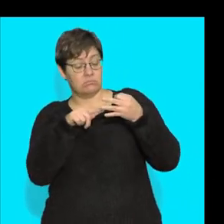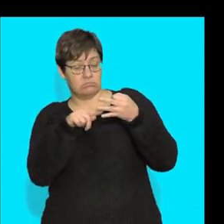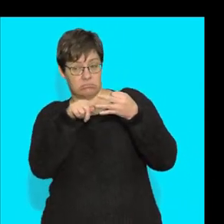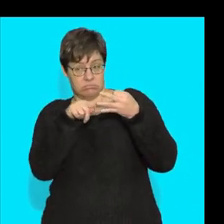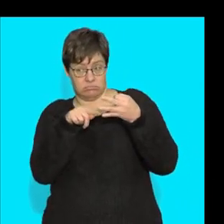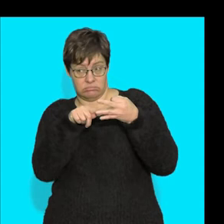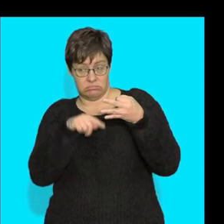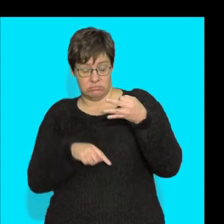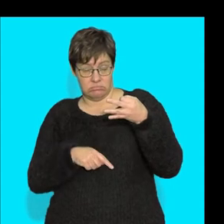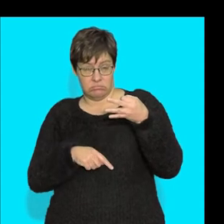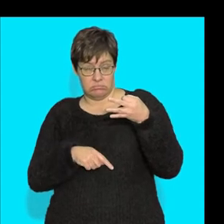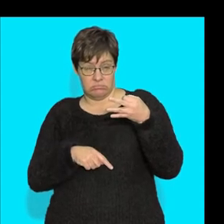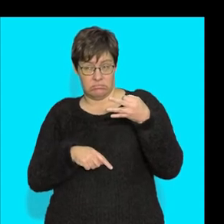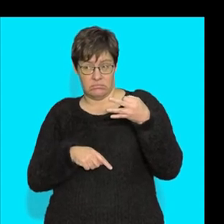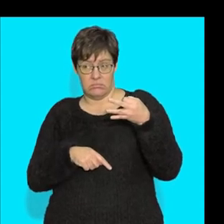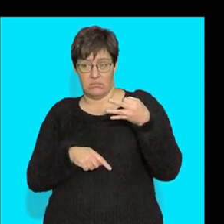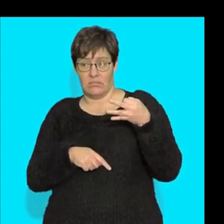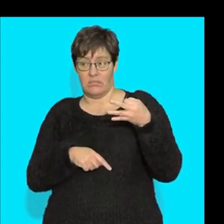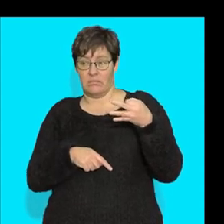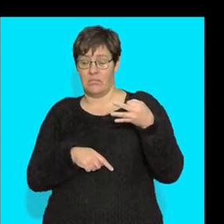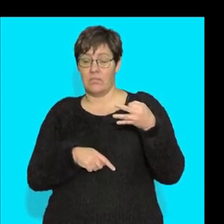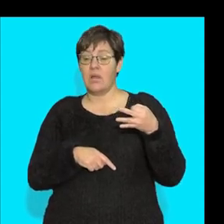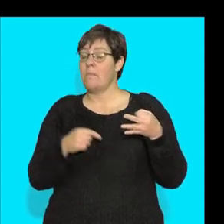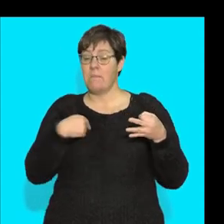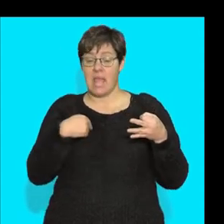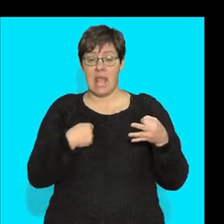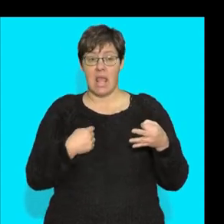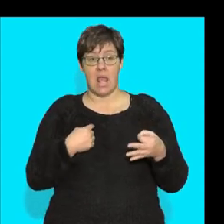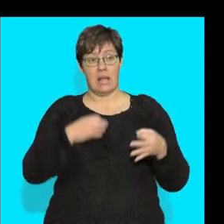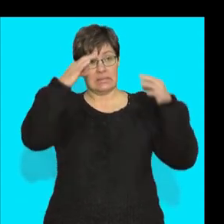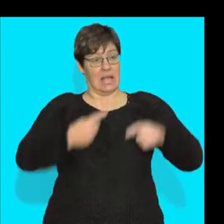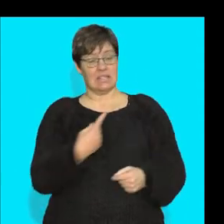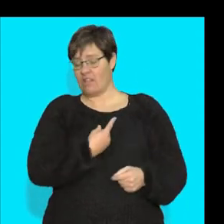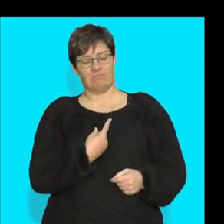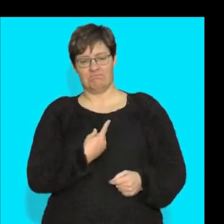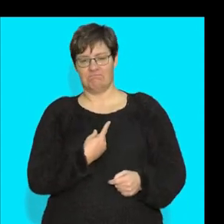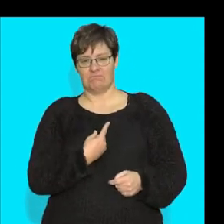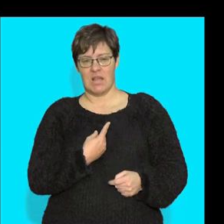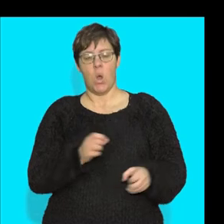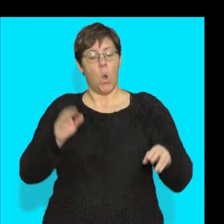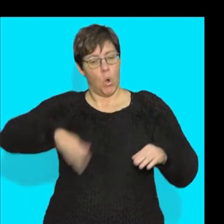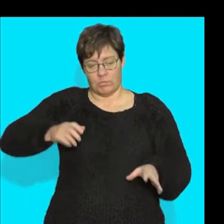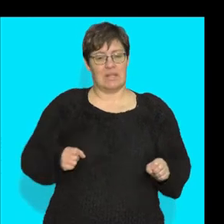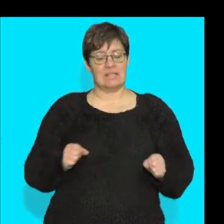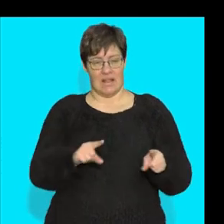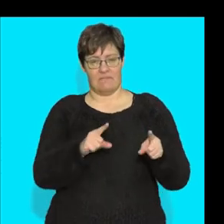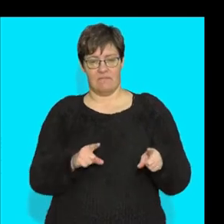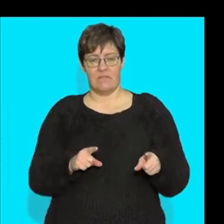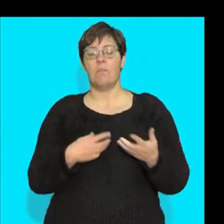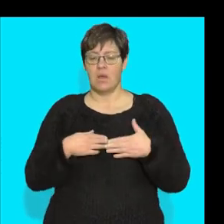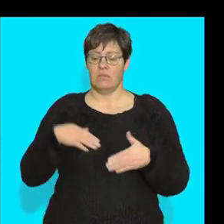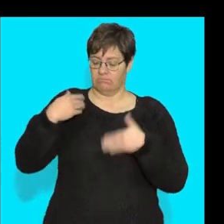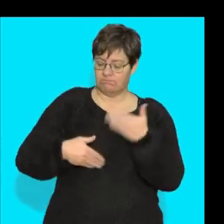that we're going to look at are in, we said they are involuntary. And those messages, all right, are continuous.